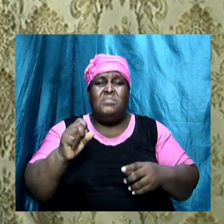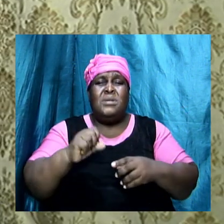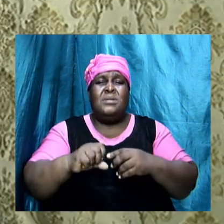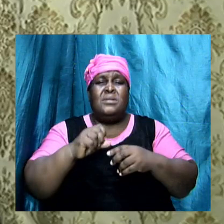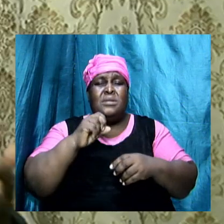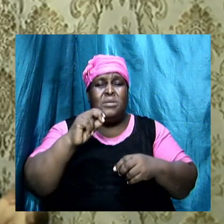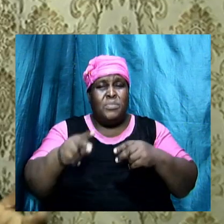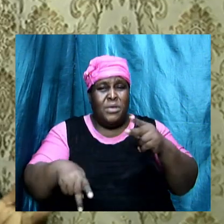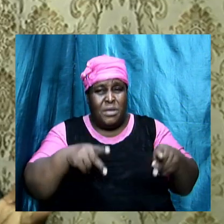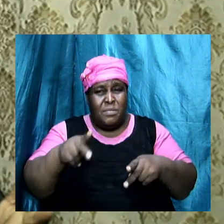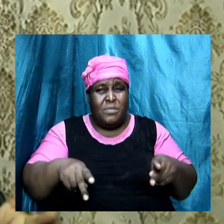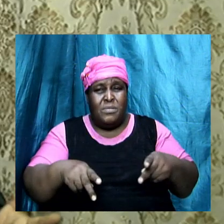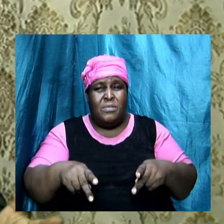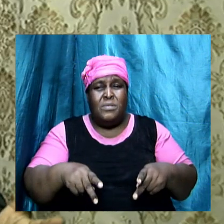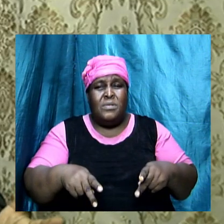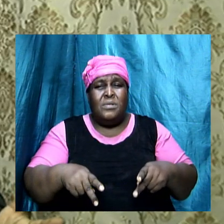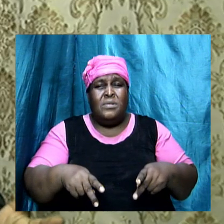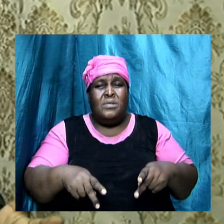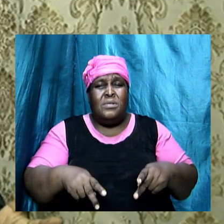nothing.